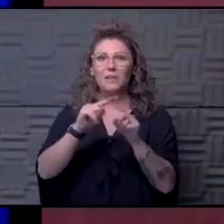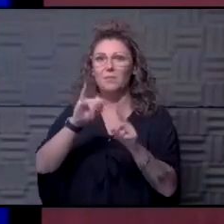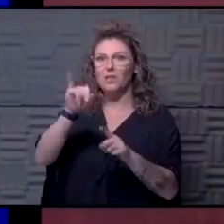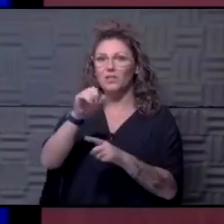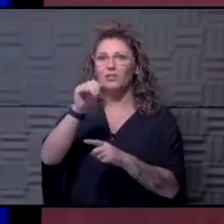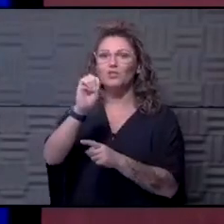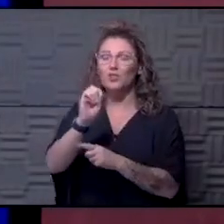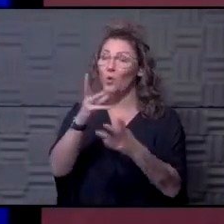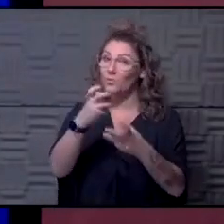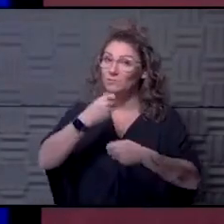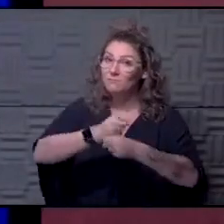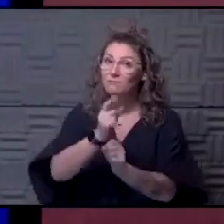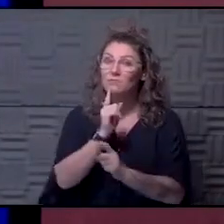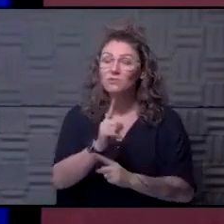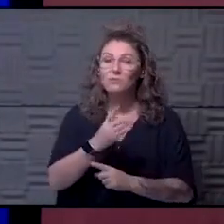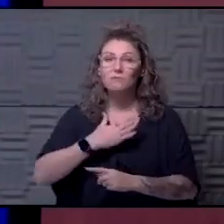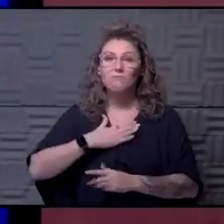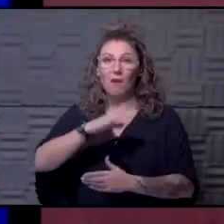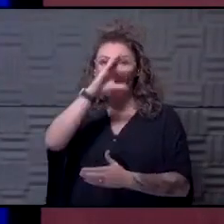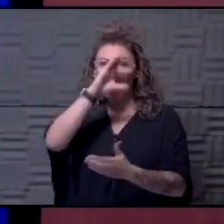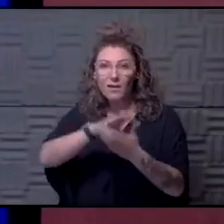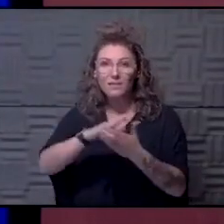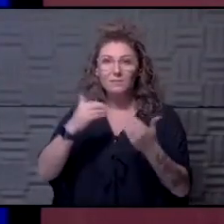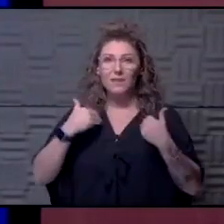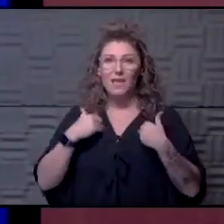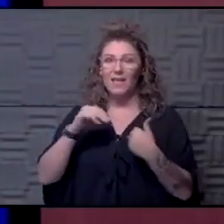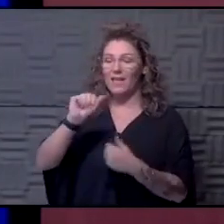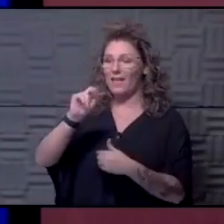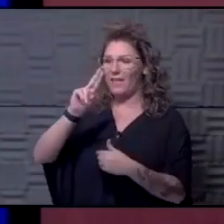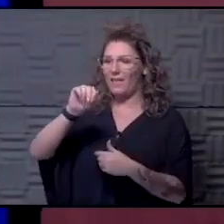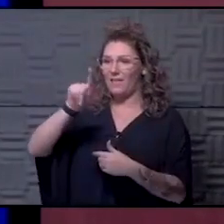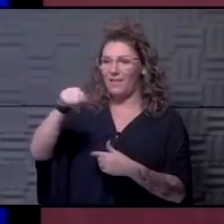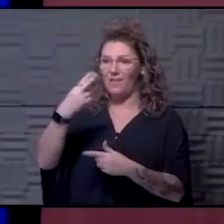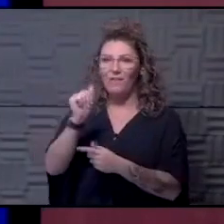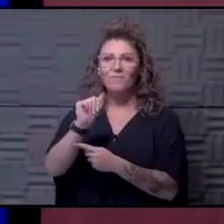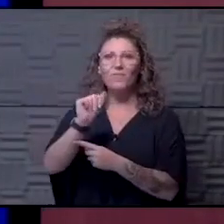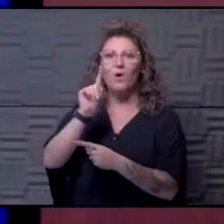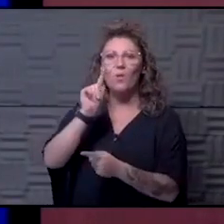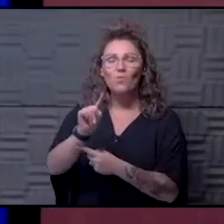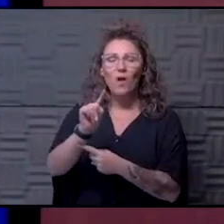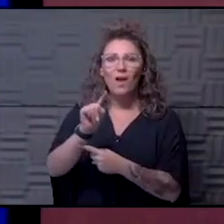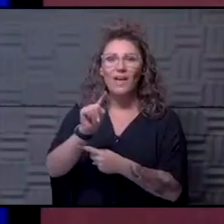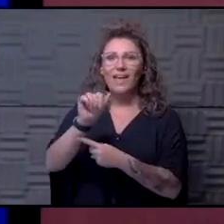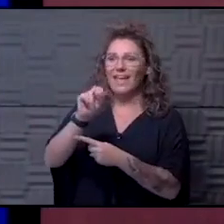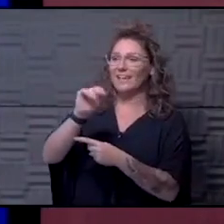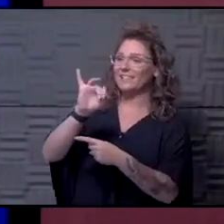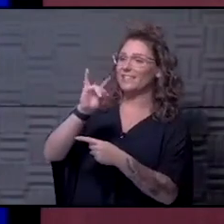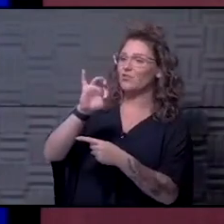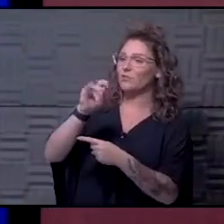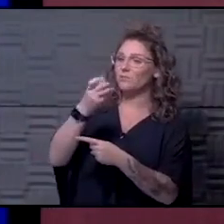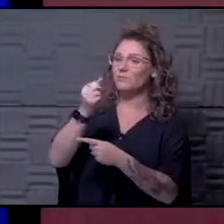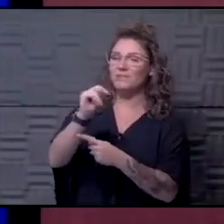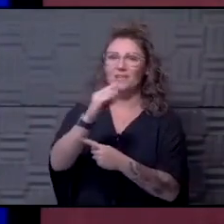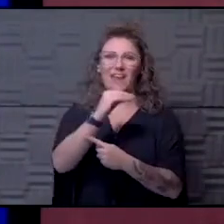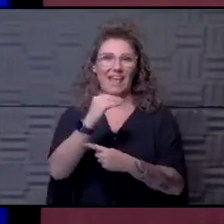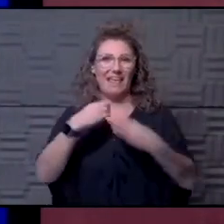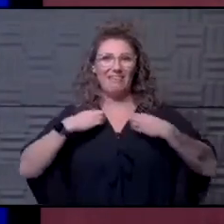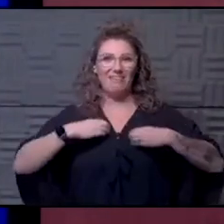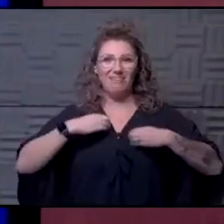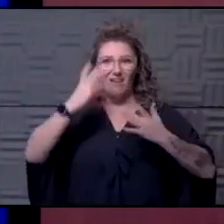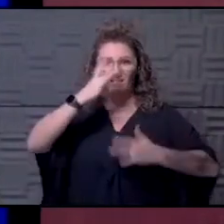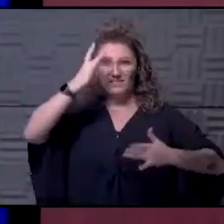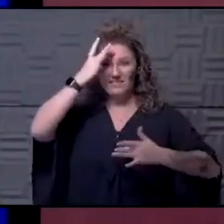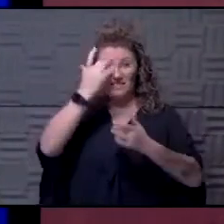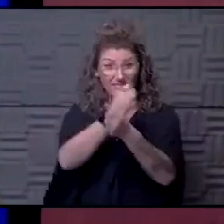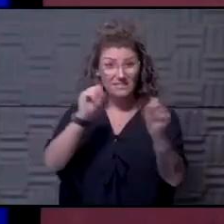just to be sure wants to know, she says, my husband has alpha one anti-tripsin deficiency and lung disease. Is it safe for her